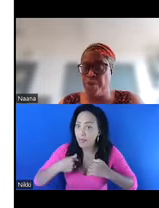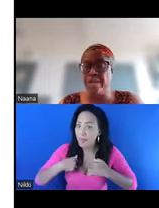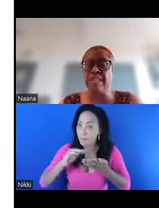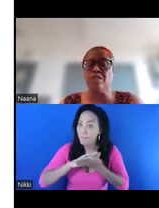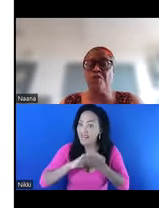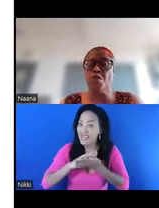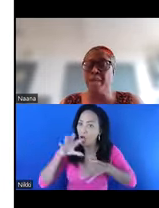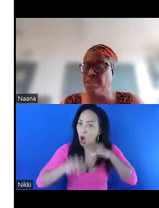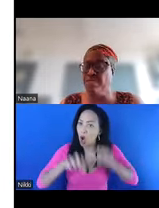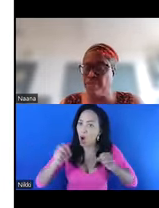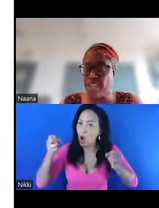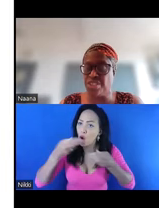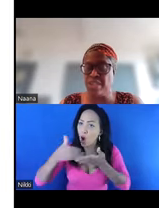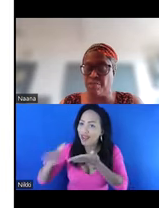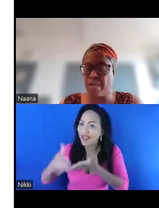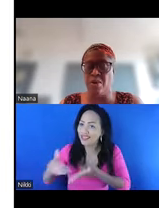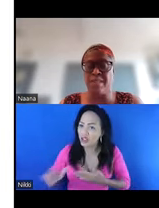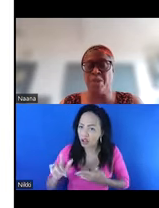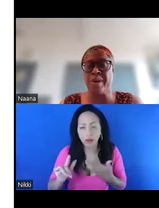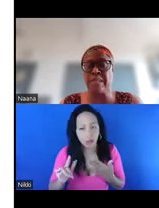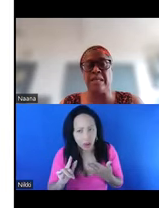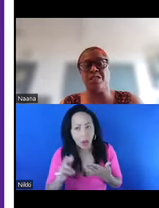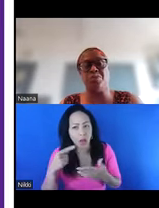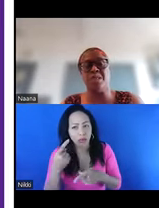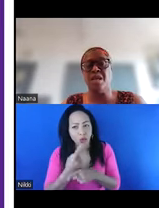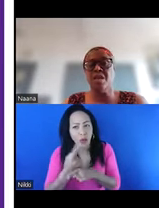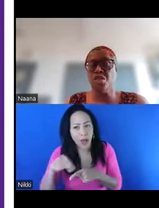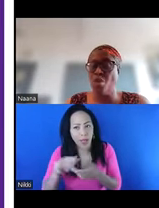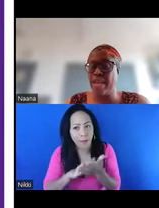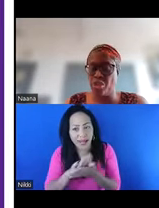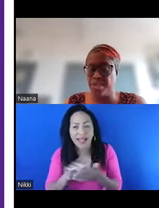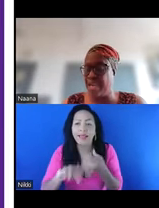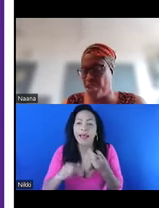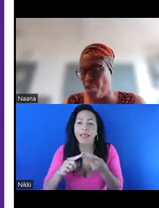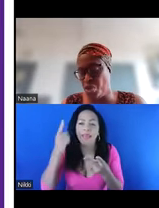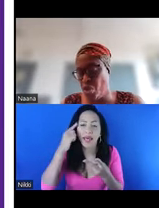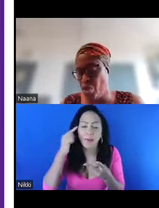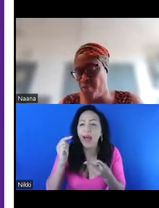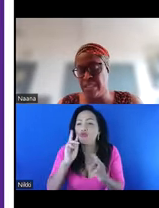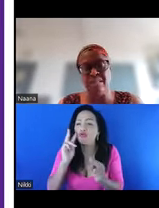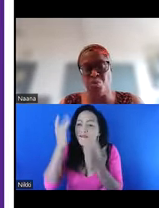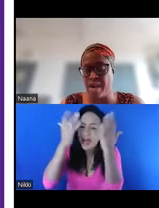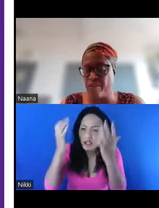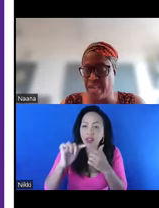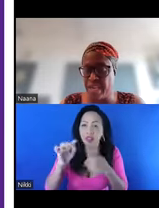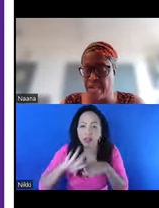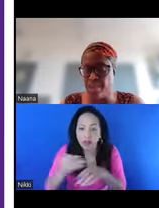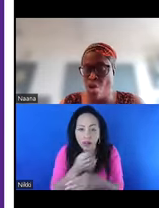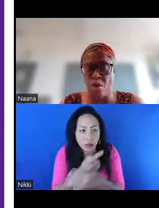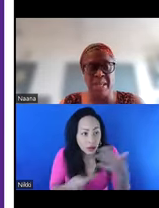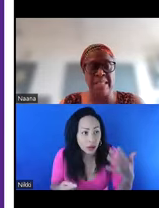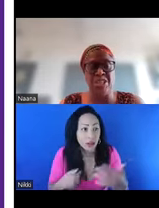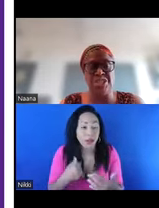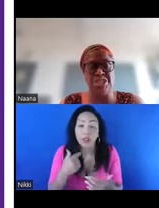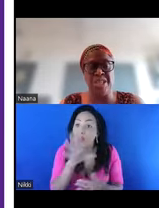experiences of forward and reflections really on some of the practical issues. So like you said, I don't want to go into my details. We're an African-led